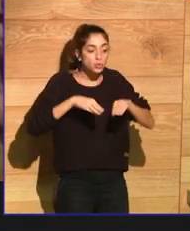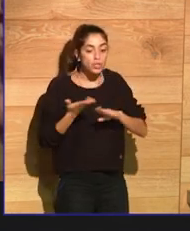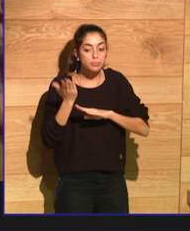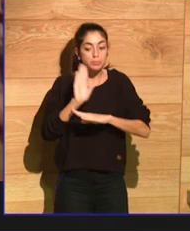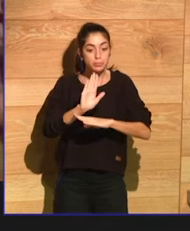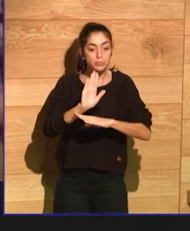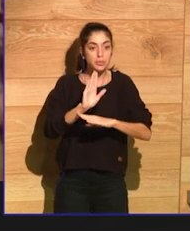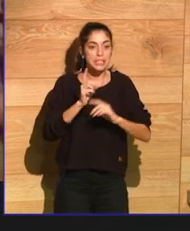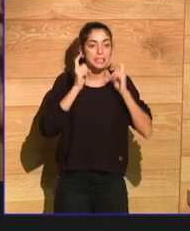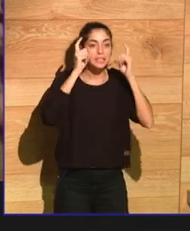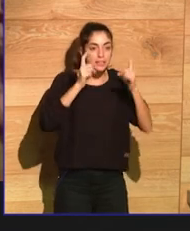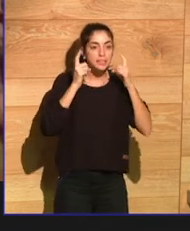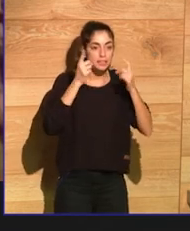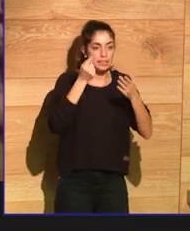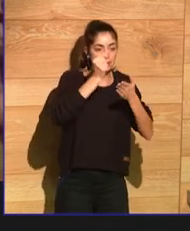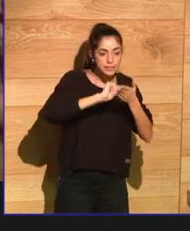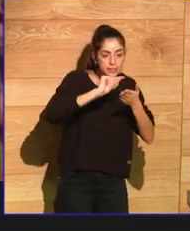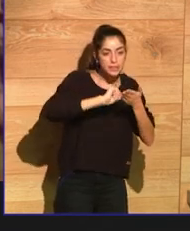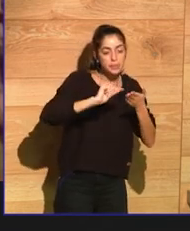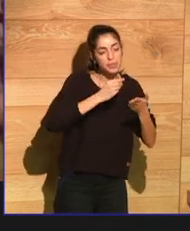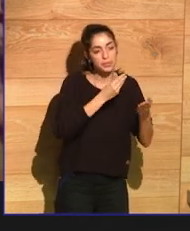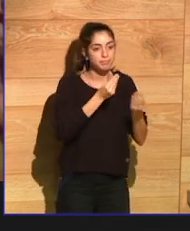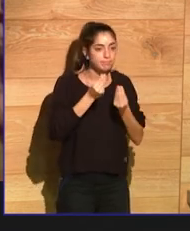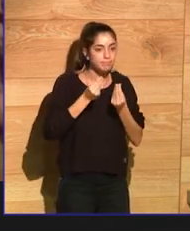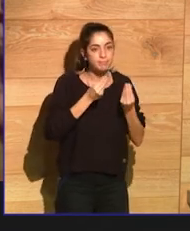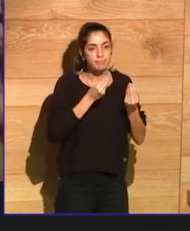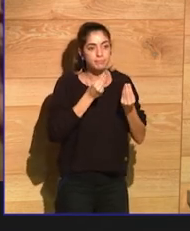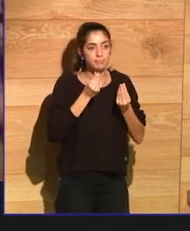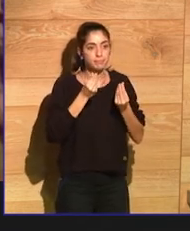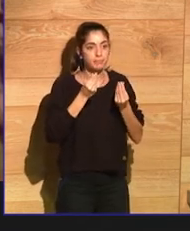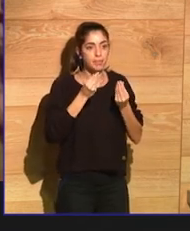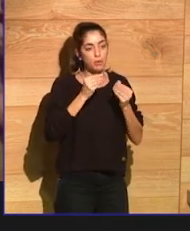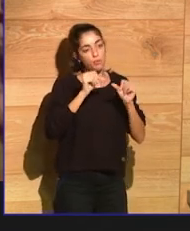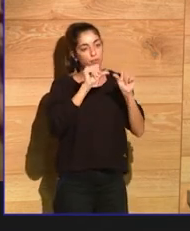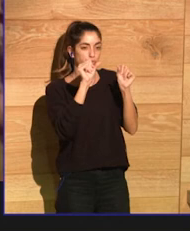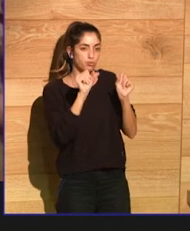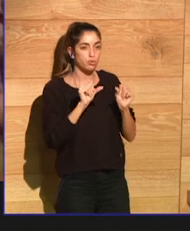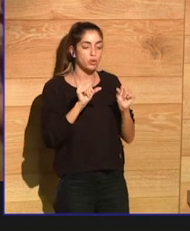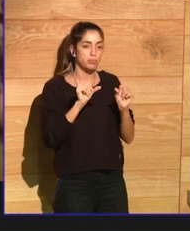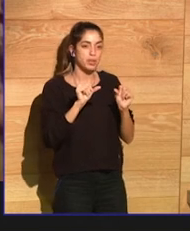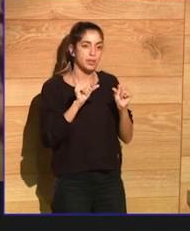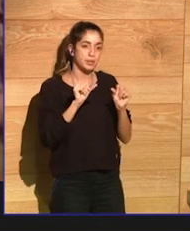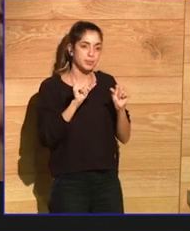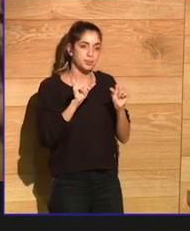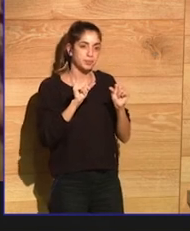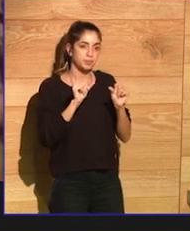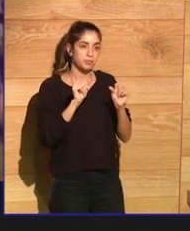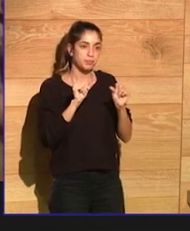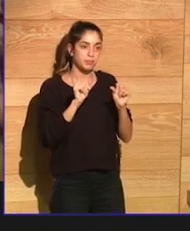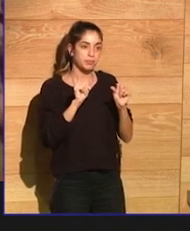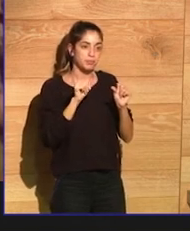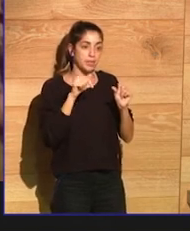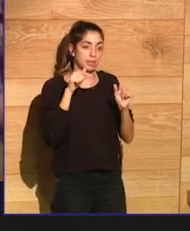you have certain plot points, certain reveals every two pages.